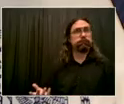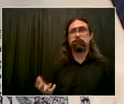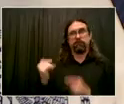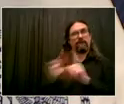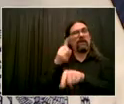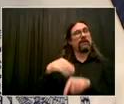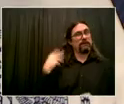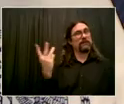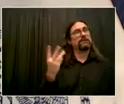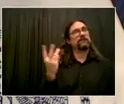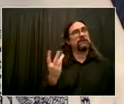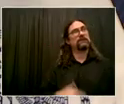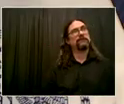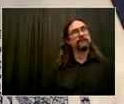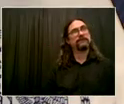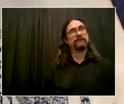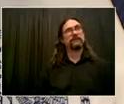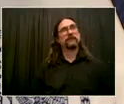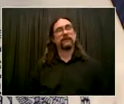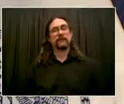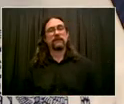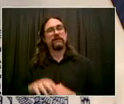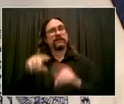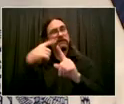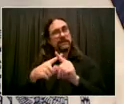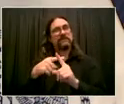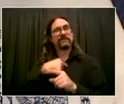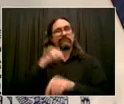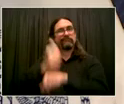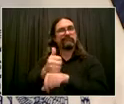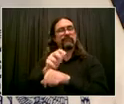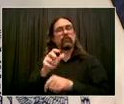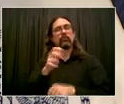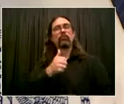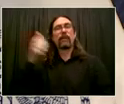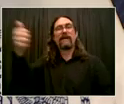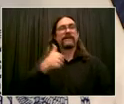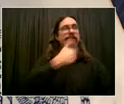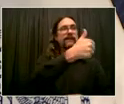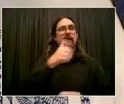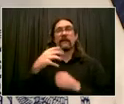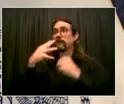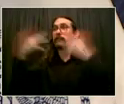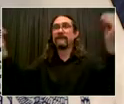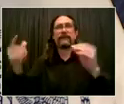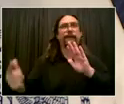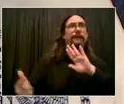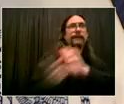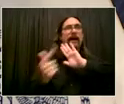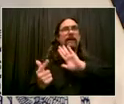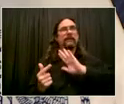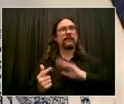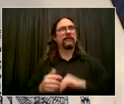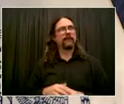Travel ban is not something to do lightly. We've only done it a few times previously, particularly during massive snowstorms,